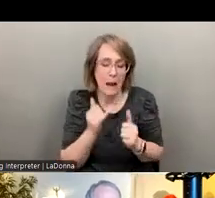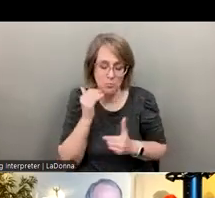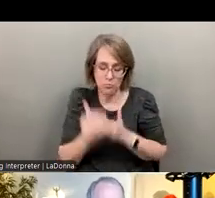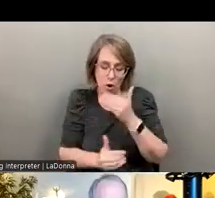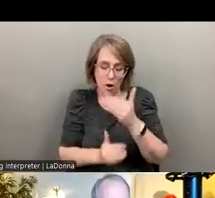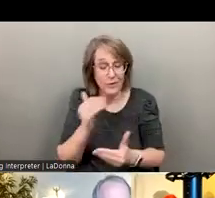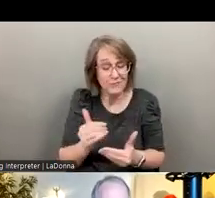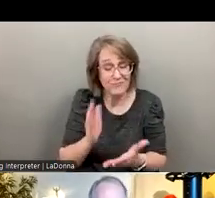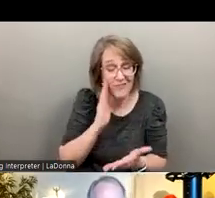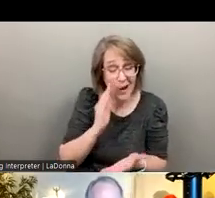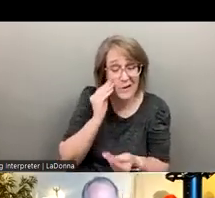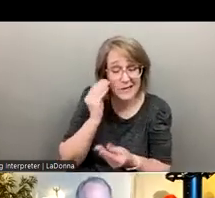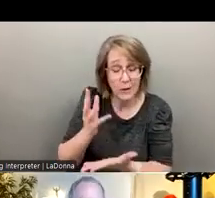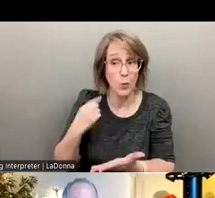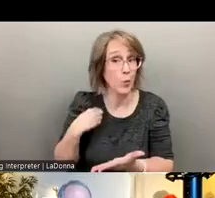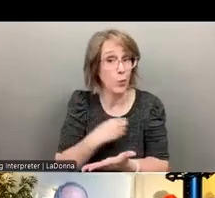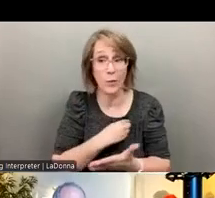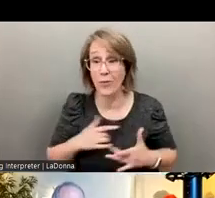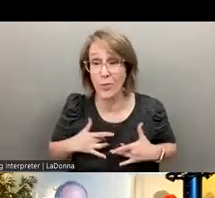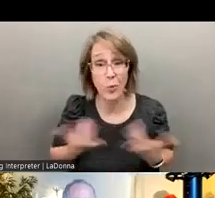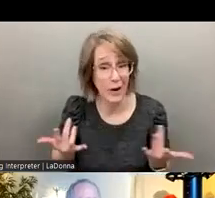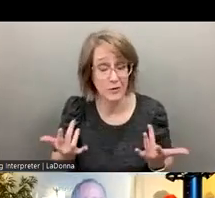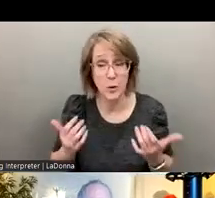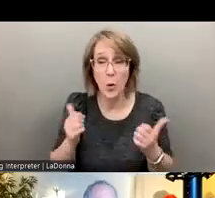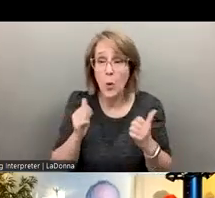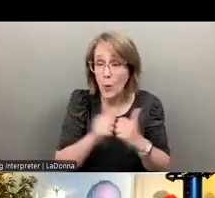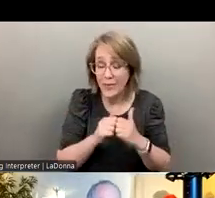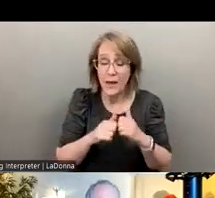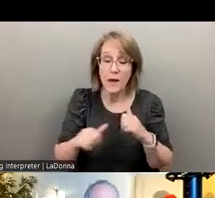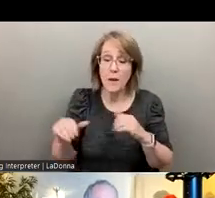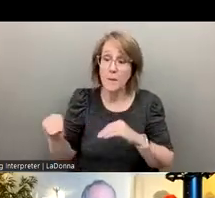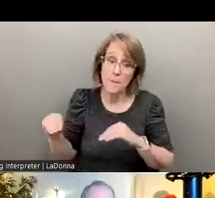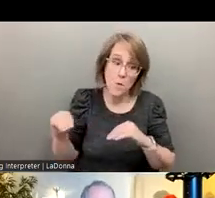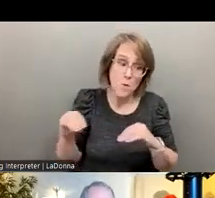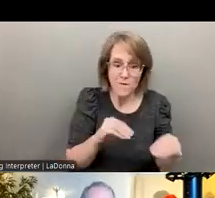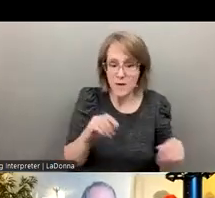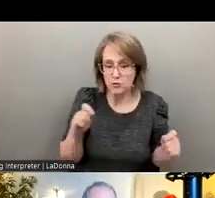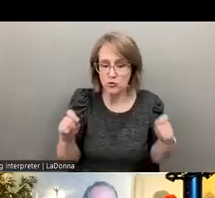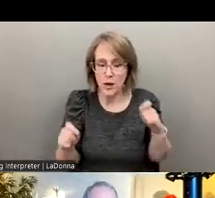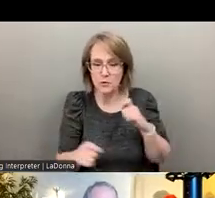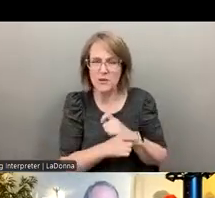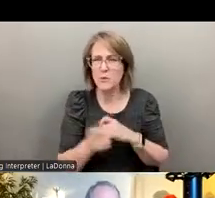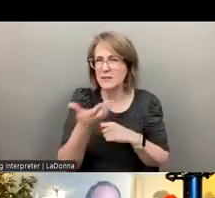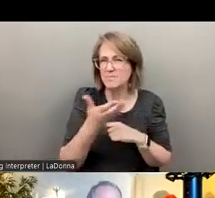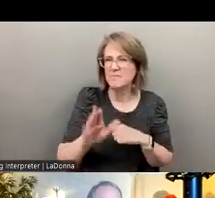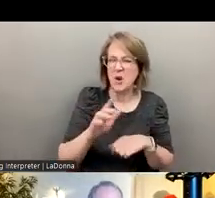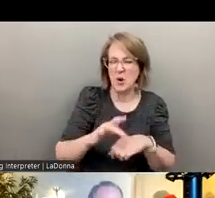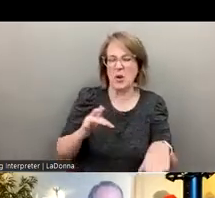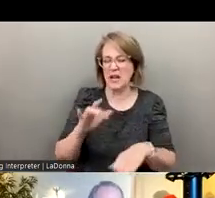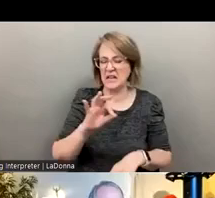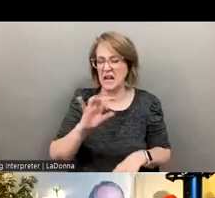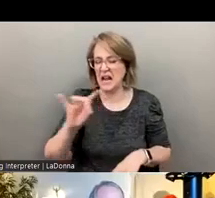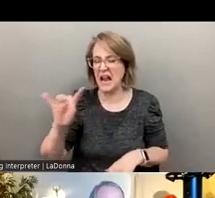Uh, I'll tell you, uh, we were thrilled, um, at the movement when, when, uh, you know, early in the nine, eight, eight, uh,